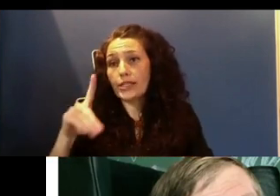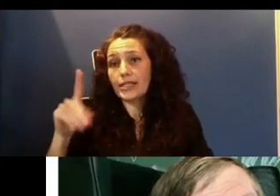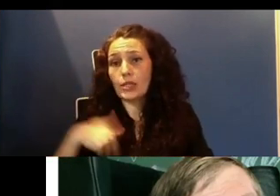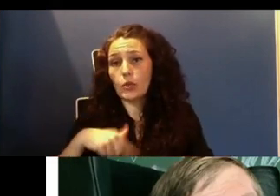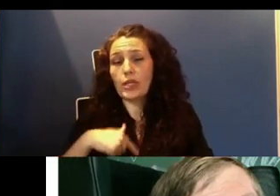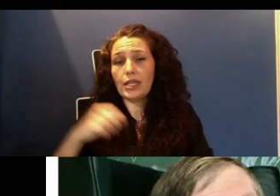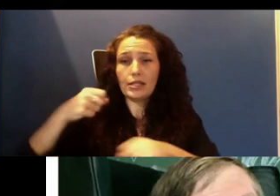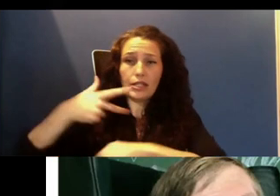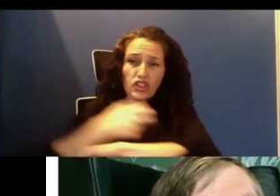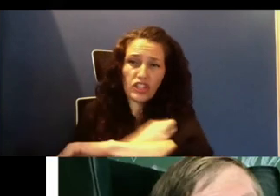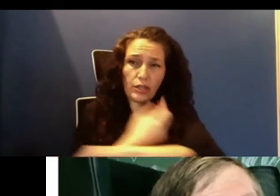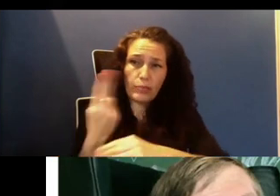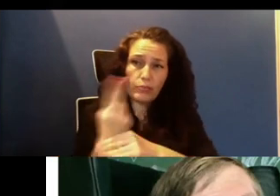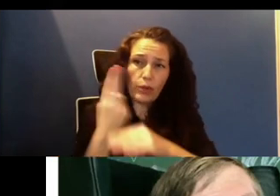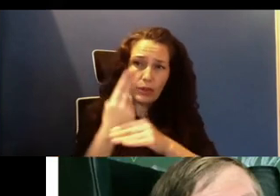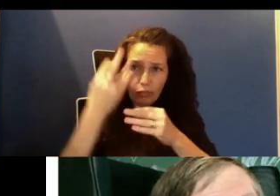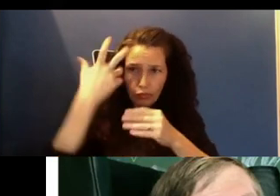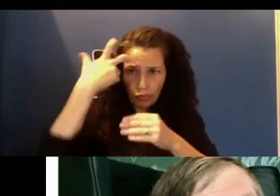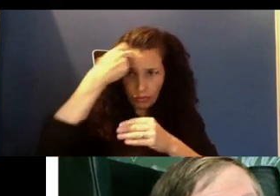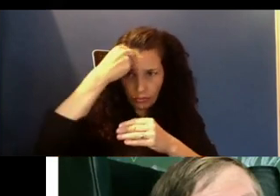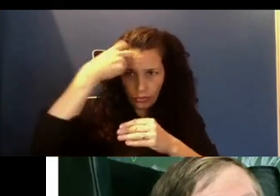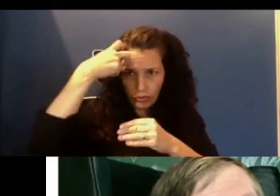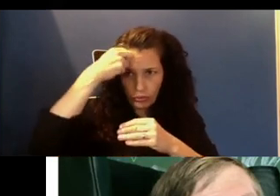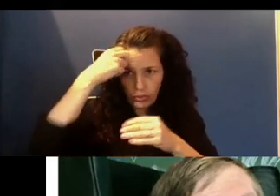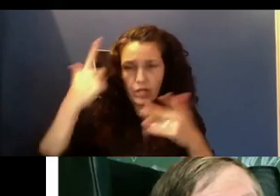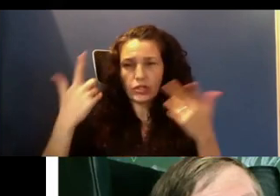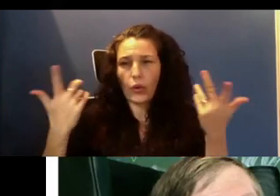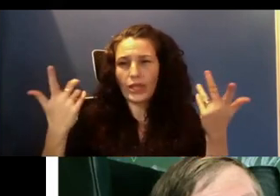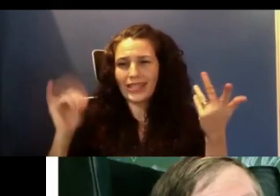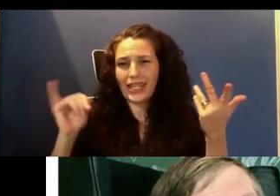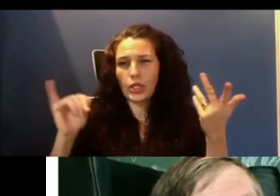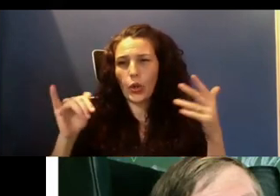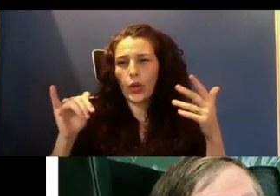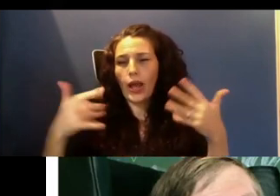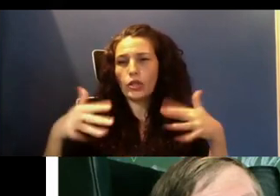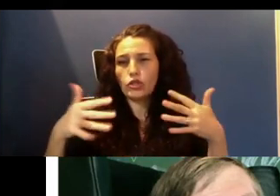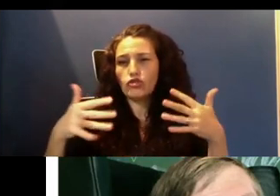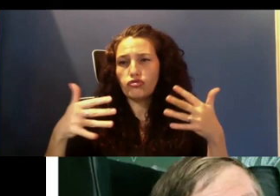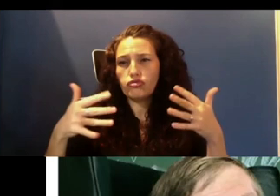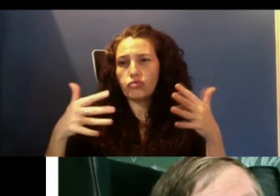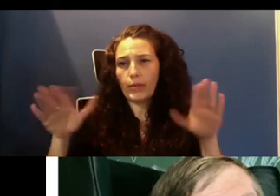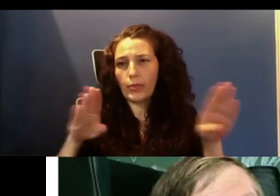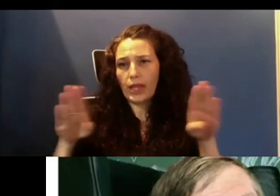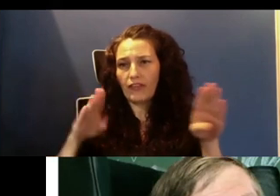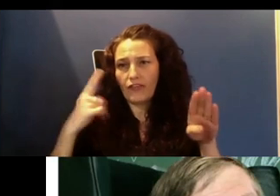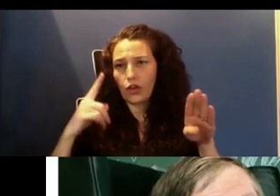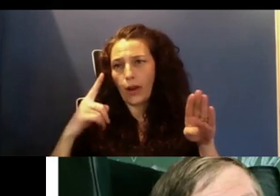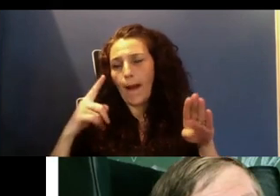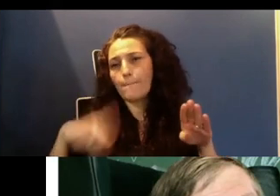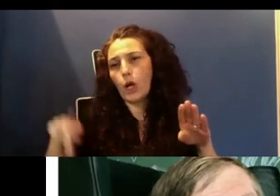of activity into the brain to help things like the central tremor behavior of Parkinson's disease by correcting